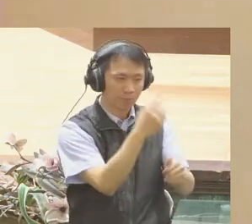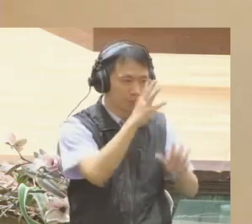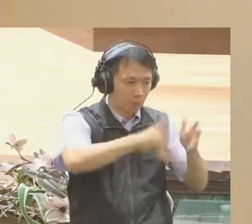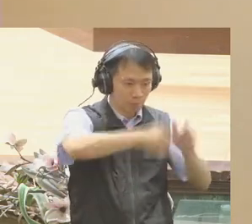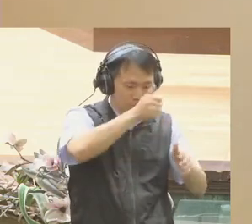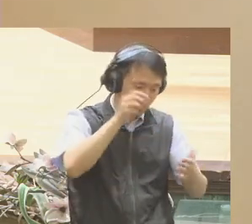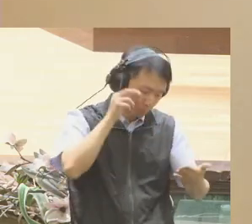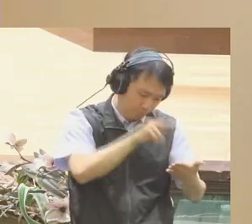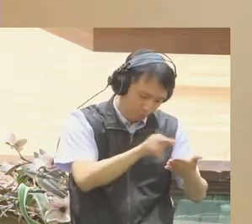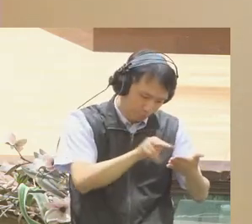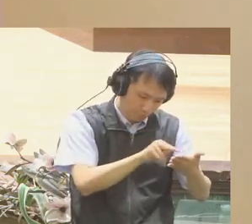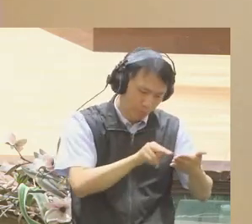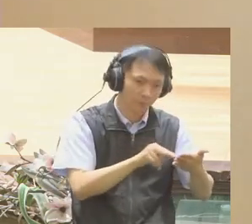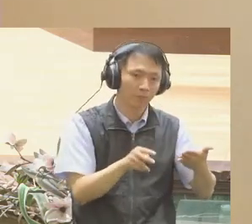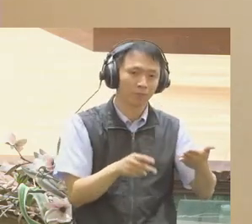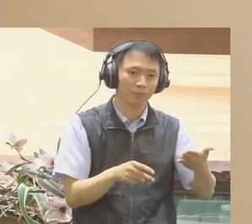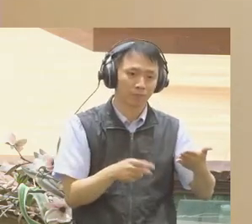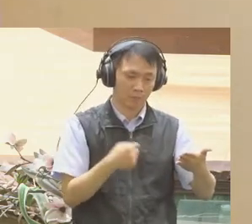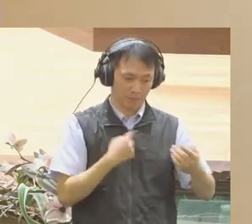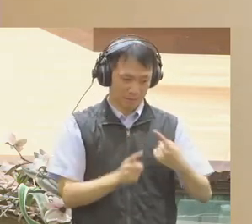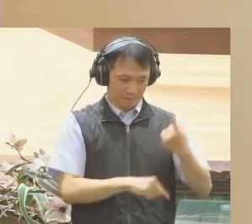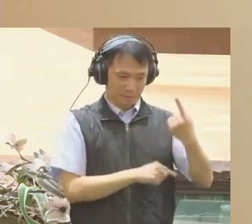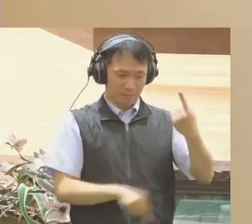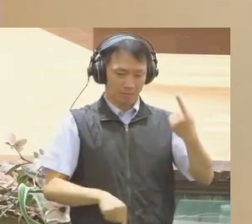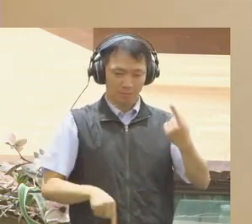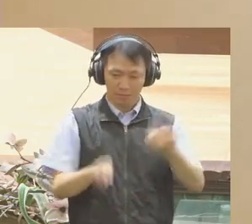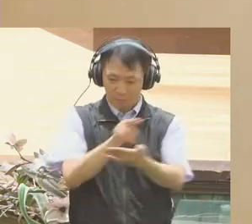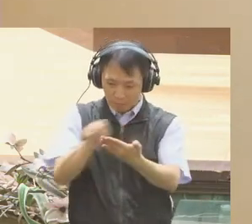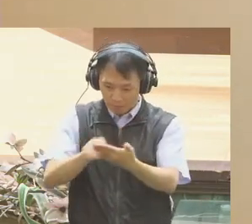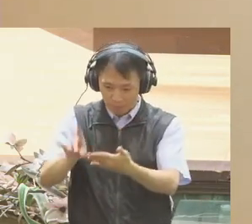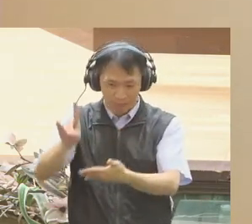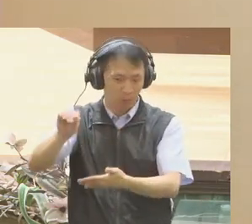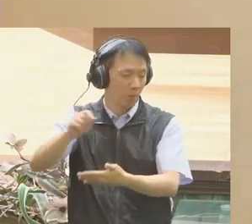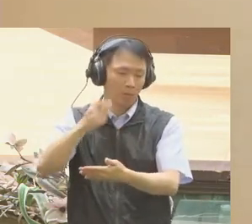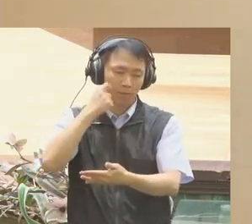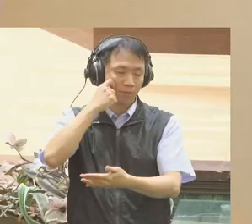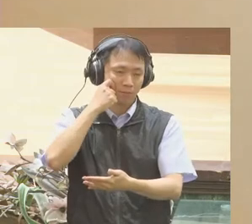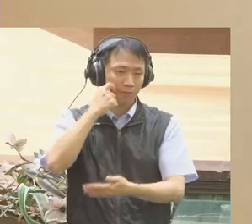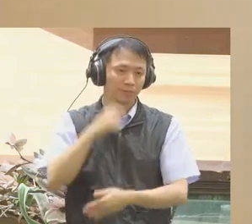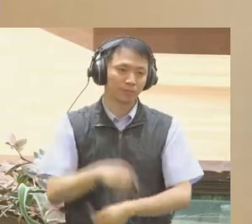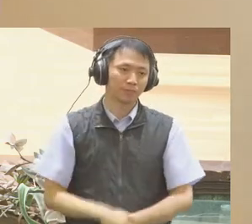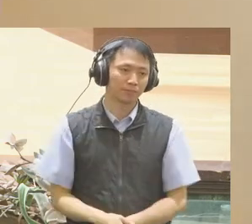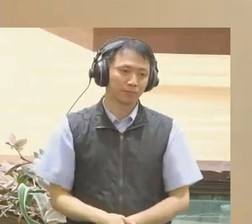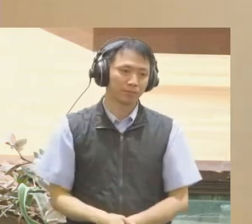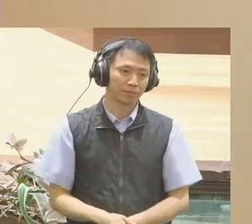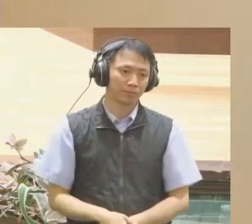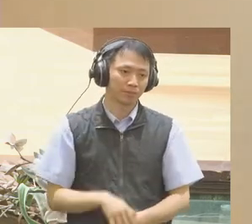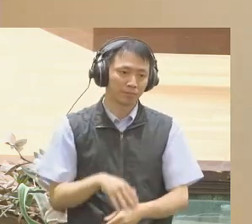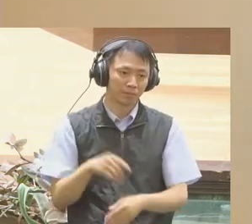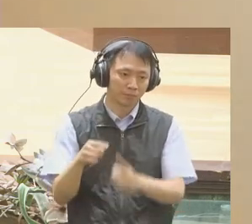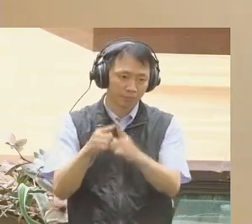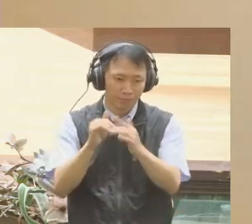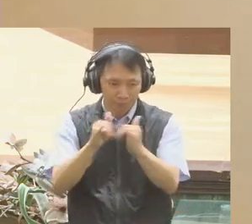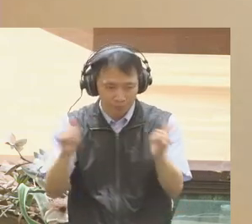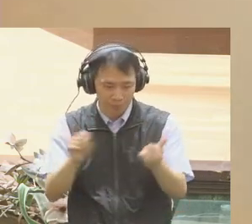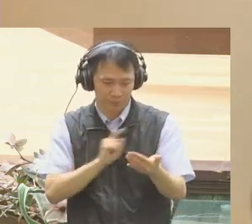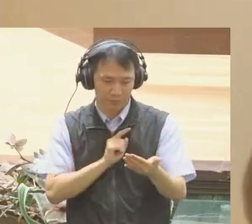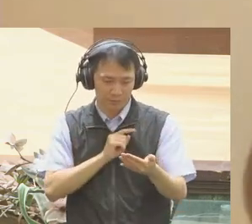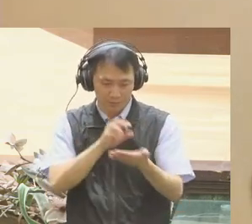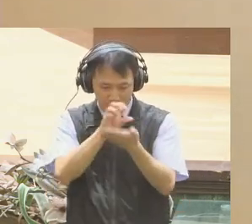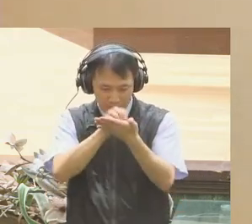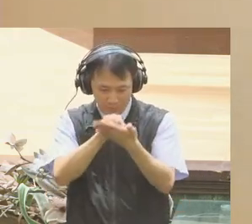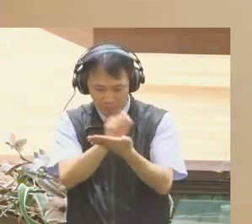pouring in. They were the result of a kind of compression algorithm, run by a particularly